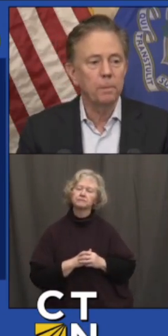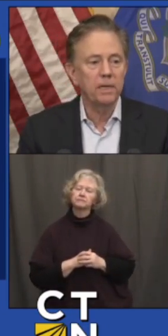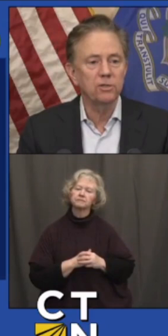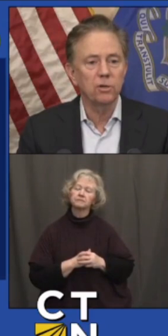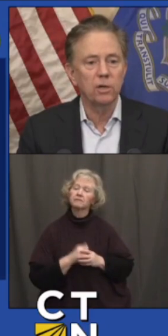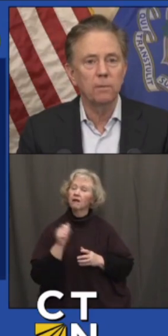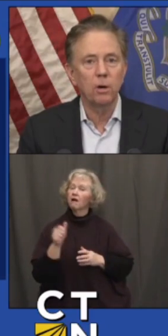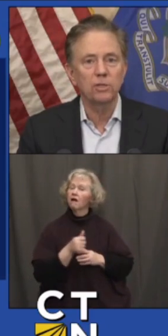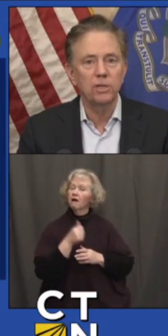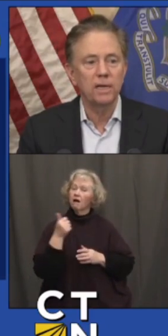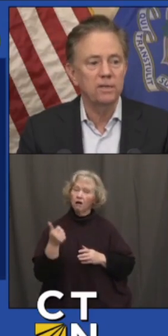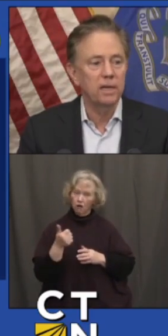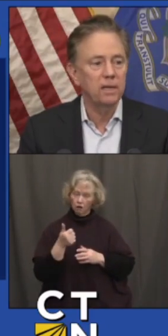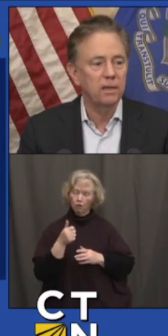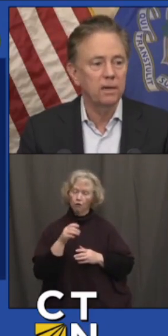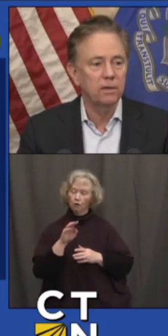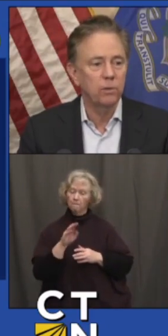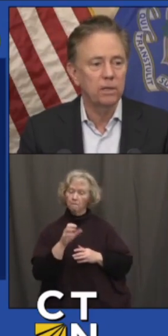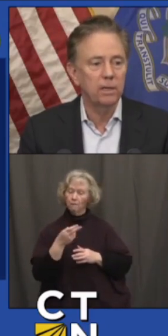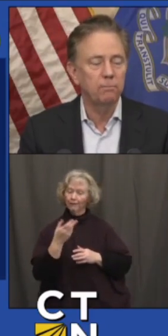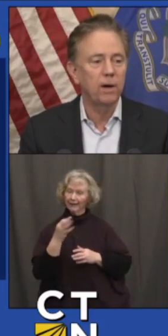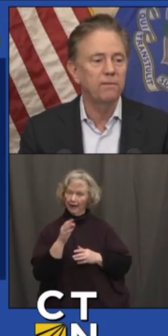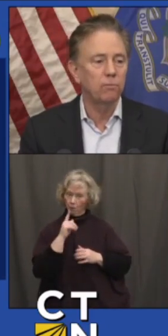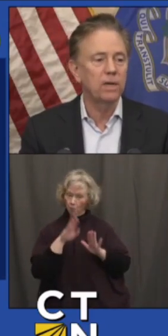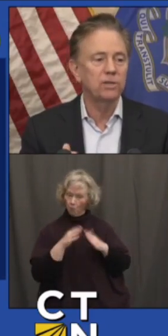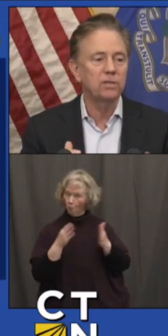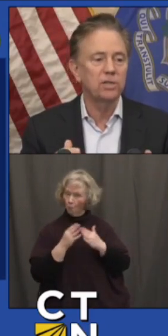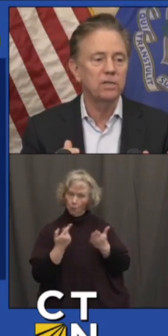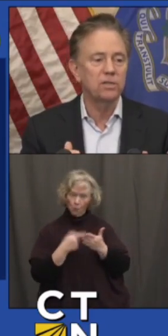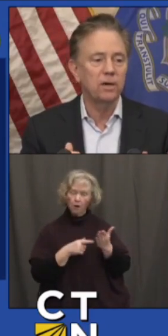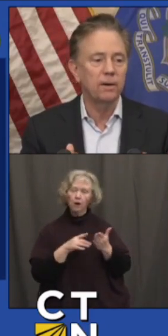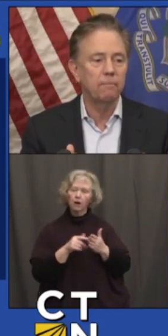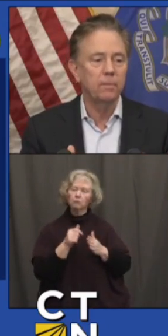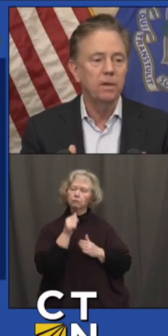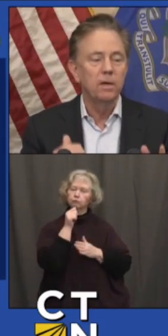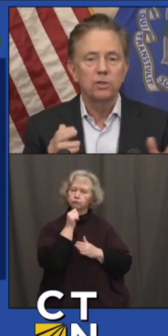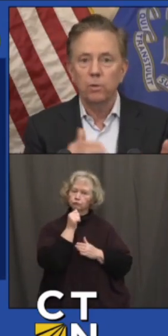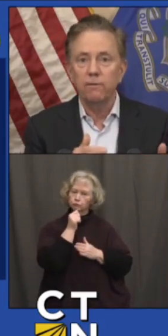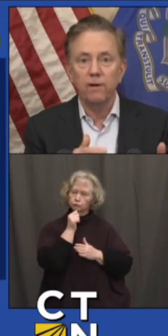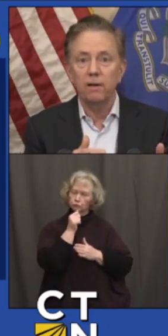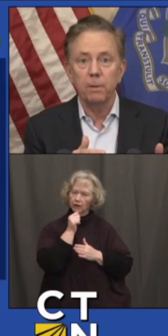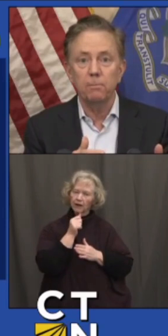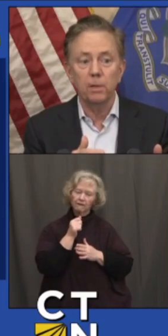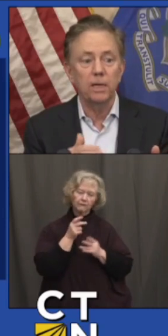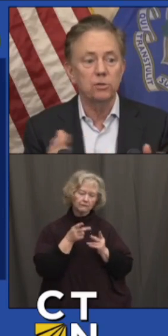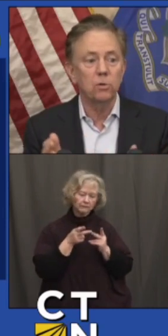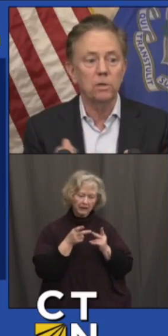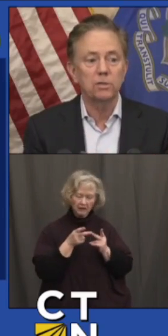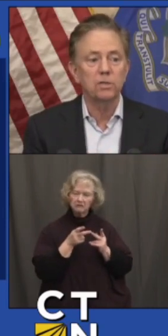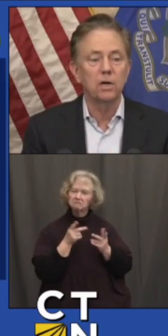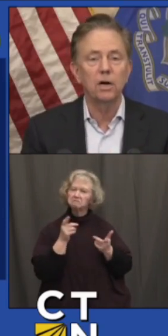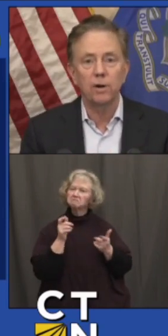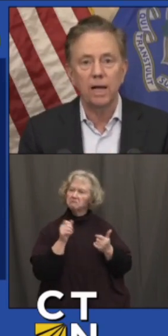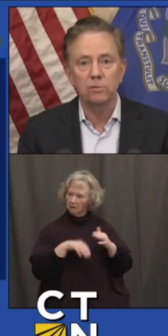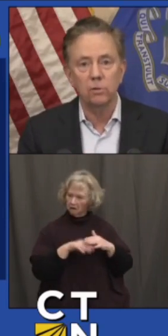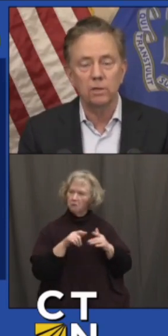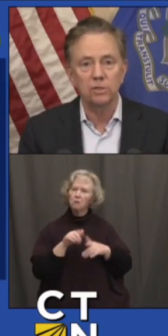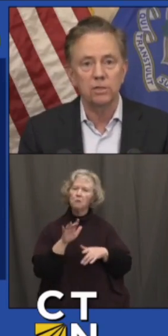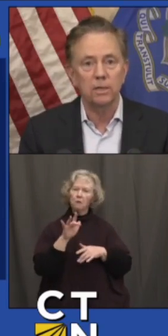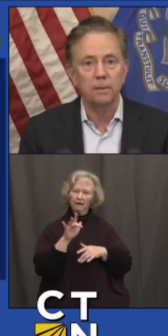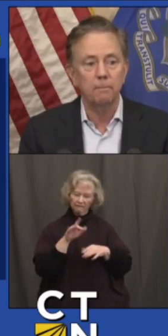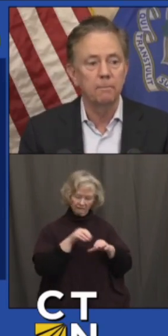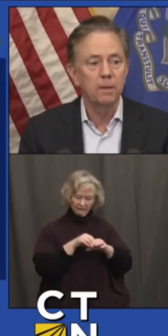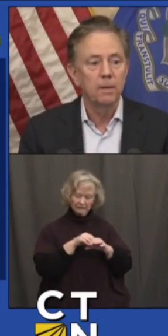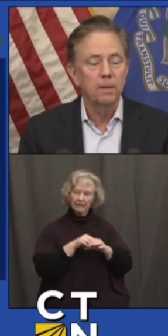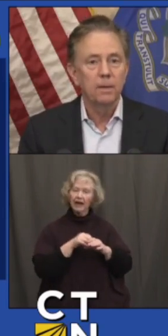Other reopenings on March 19th, quickly, private residences, 25 people indoors, 100 outdoors.